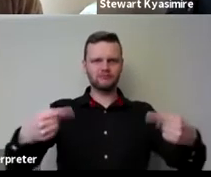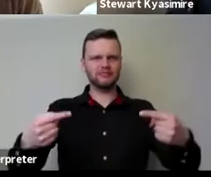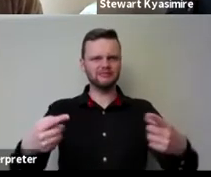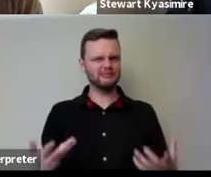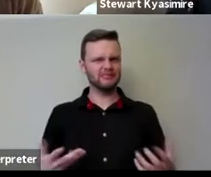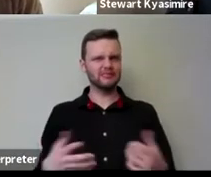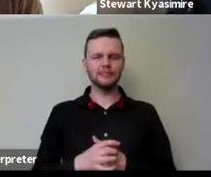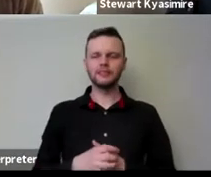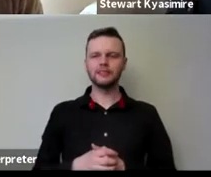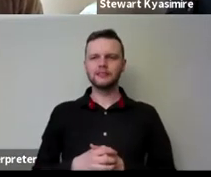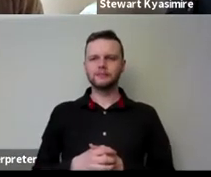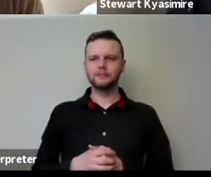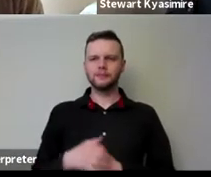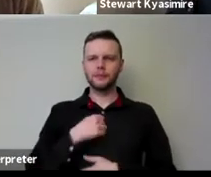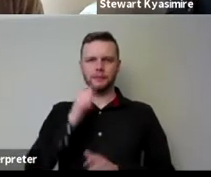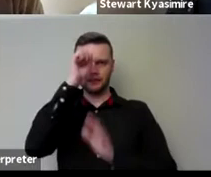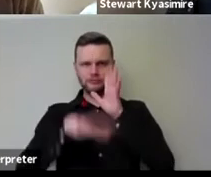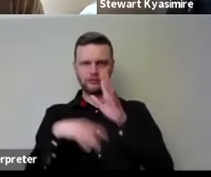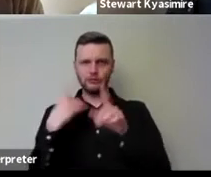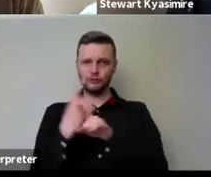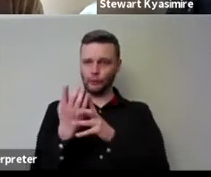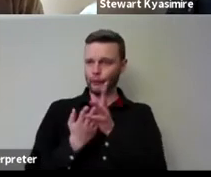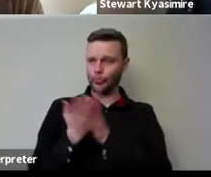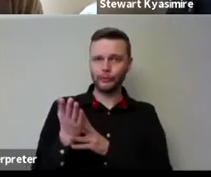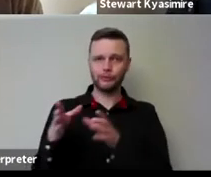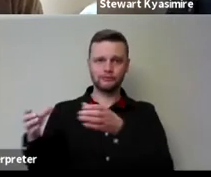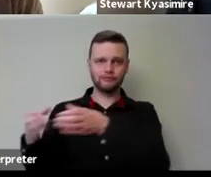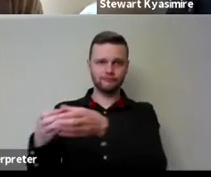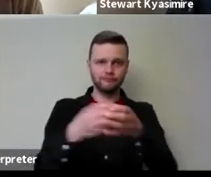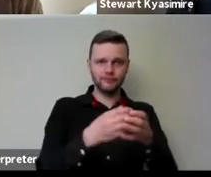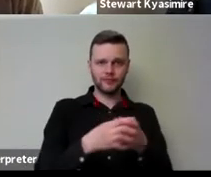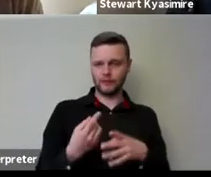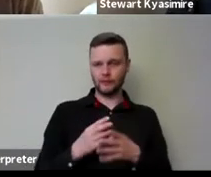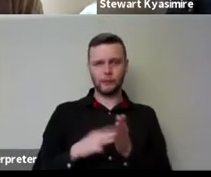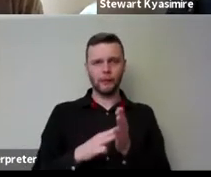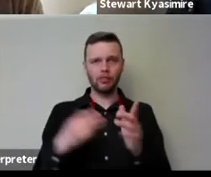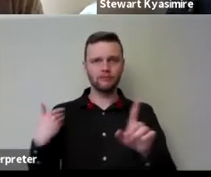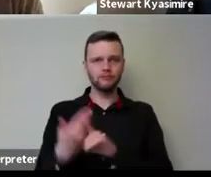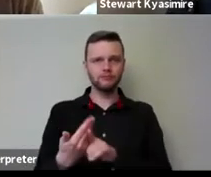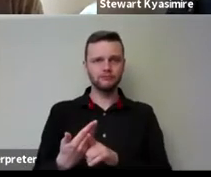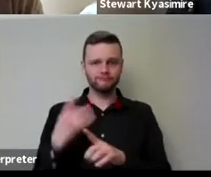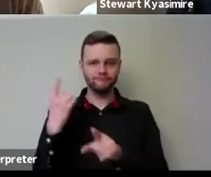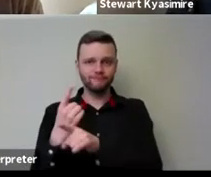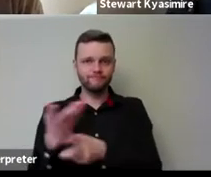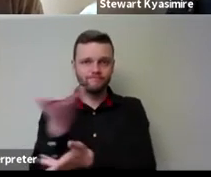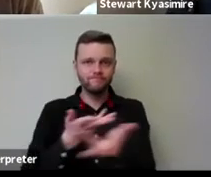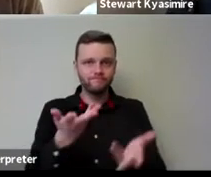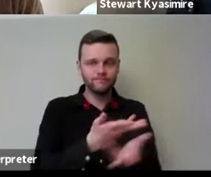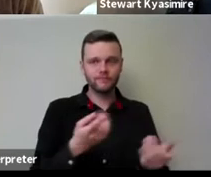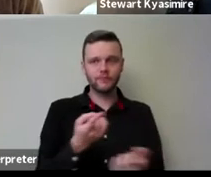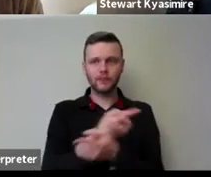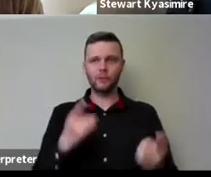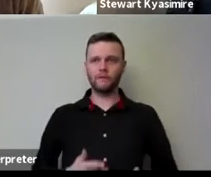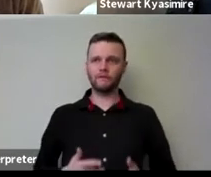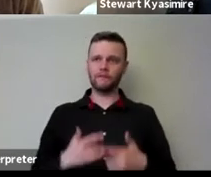in my experience of kind of talking to people across across the sector in the last kind of you know months has been that um you know to some